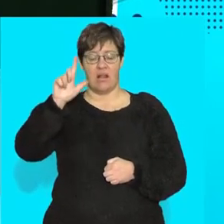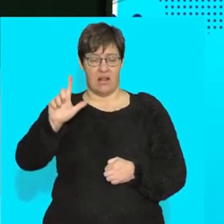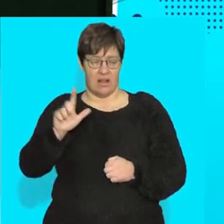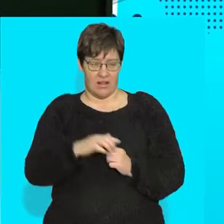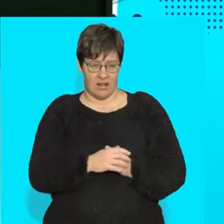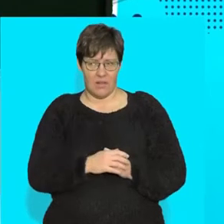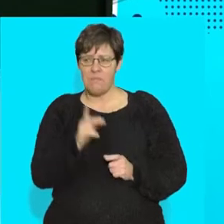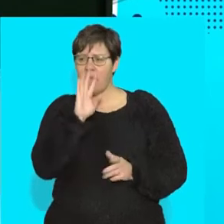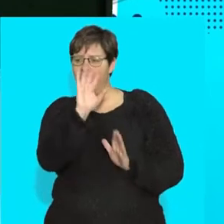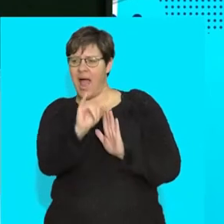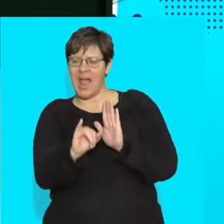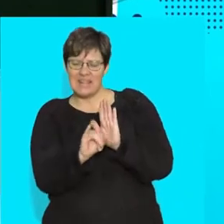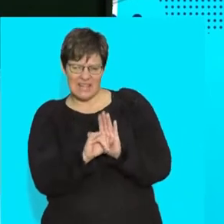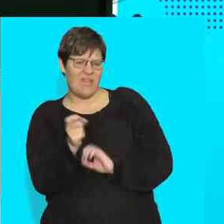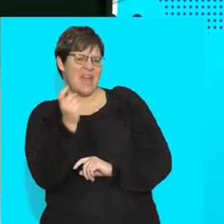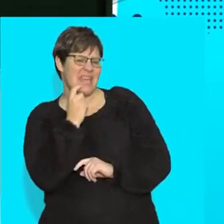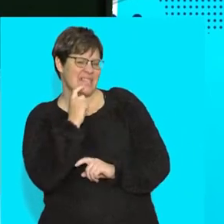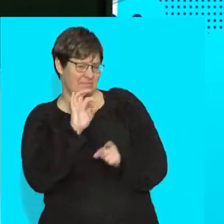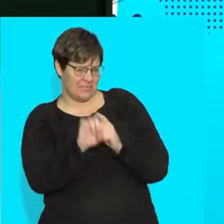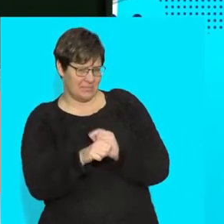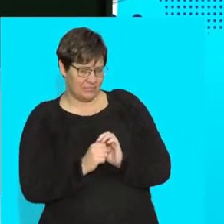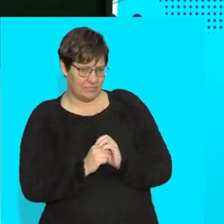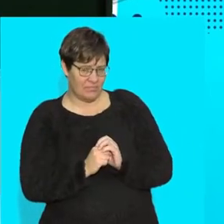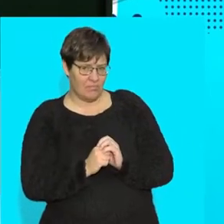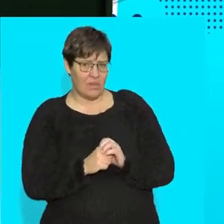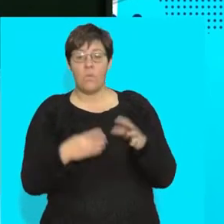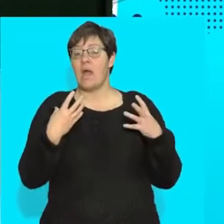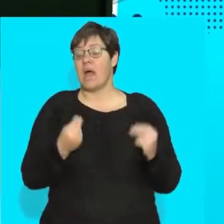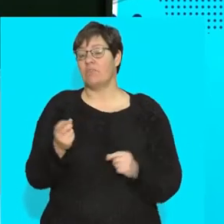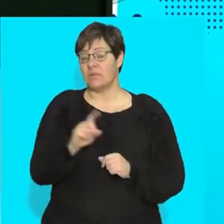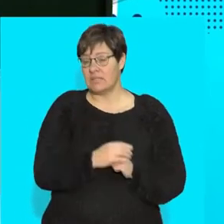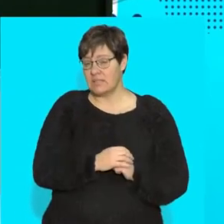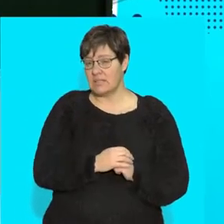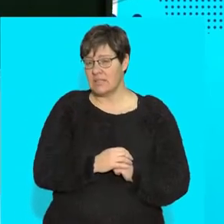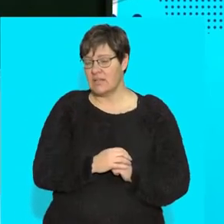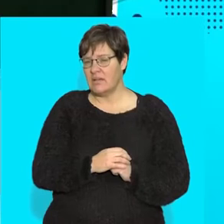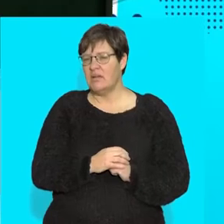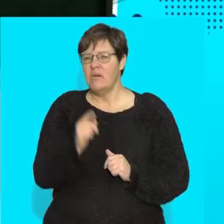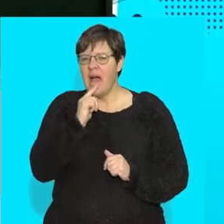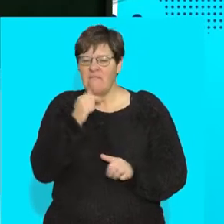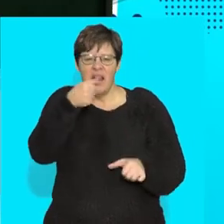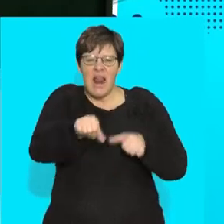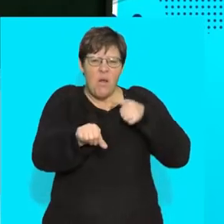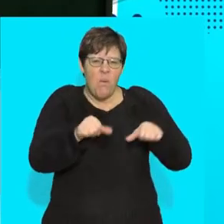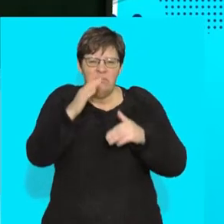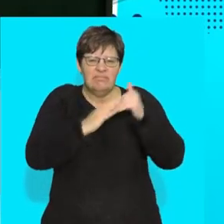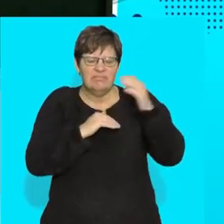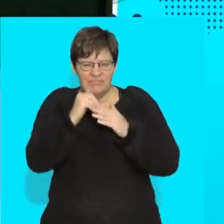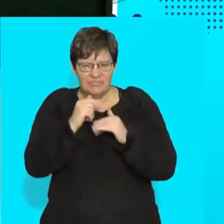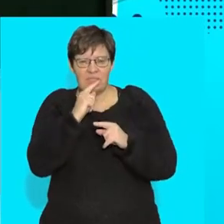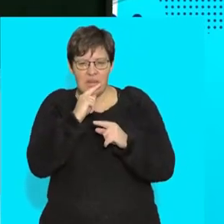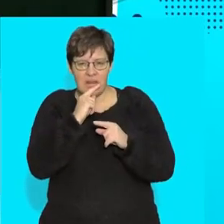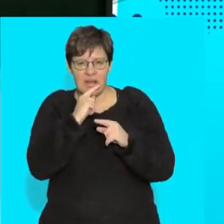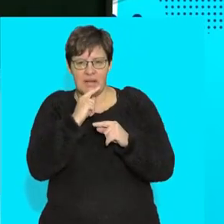all right, to identify, to see. Basically, what did we have? Those of you who've built Lego before, it was quite